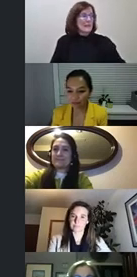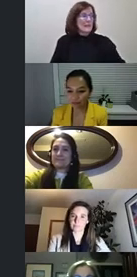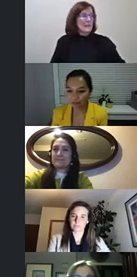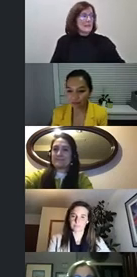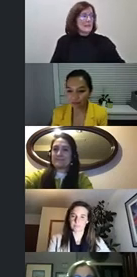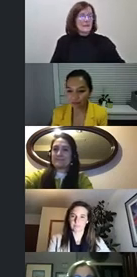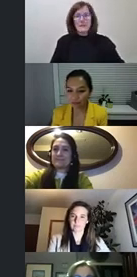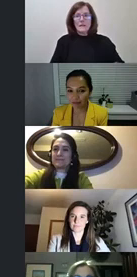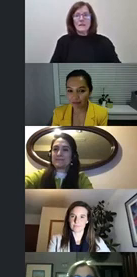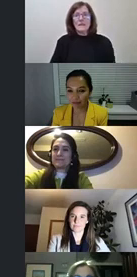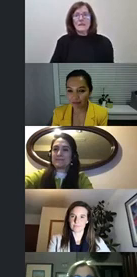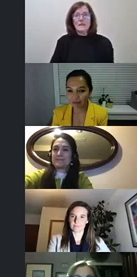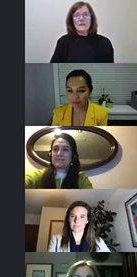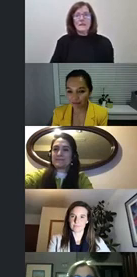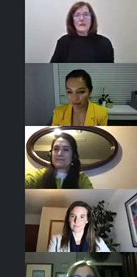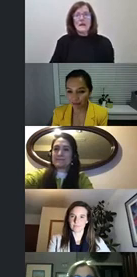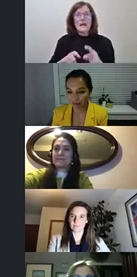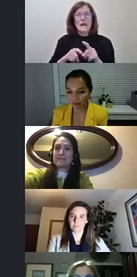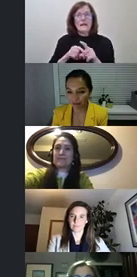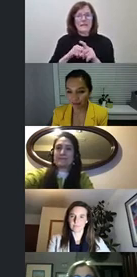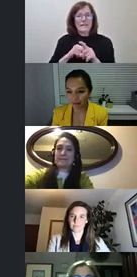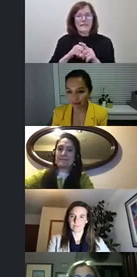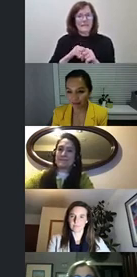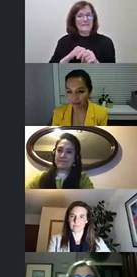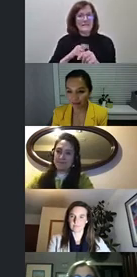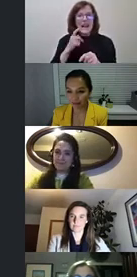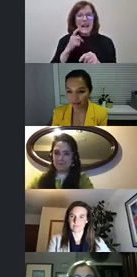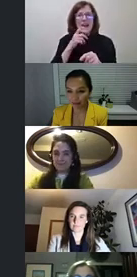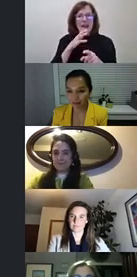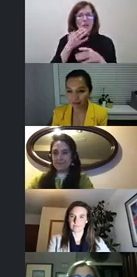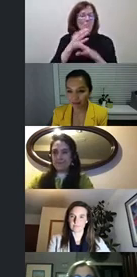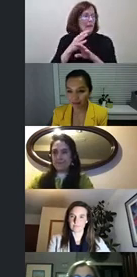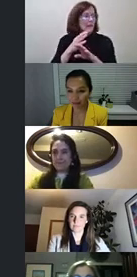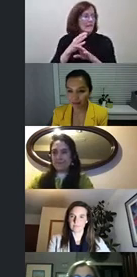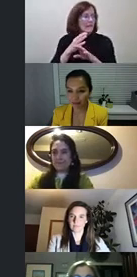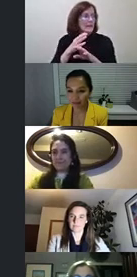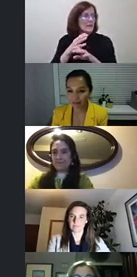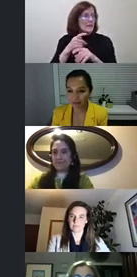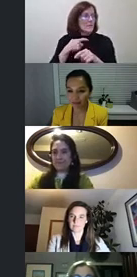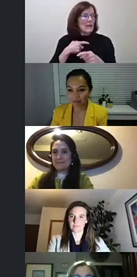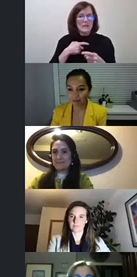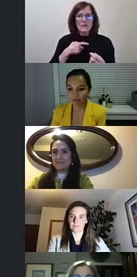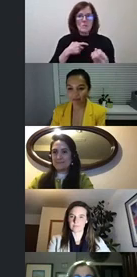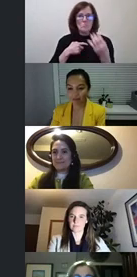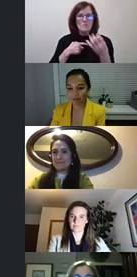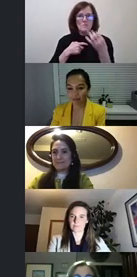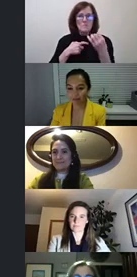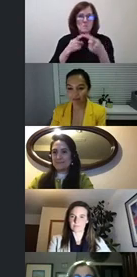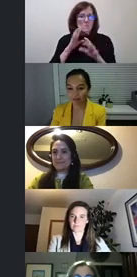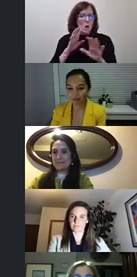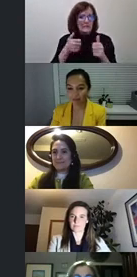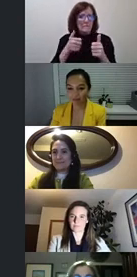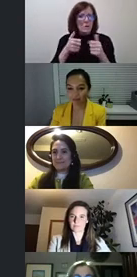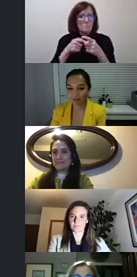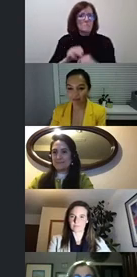the research field is that we're publishing to implementation of great challenges that there's often a 17 year